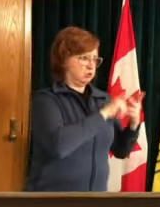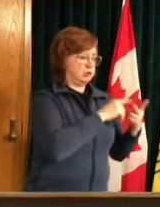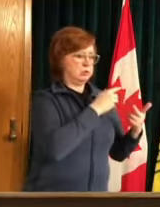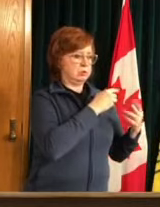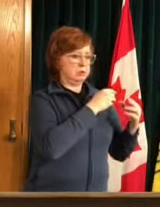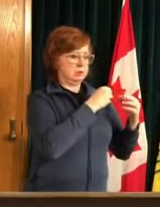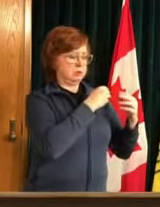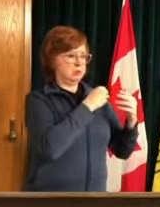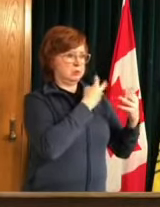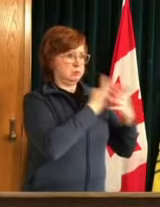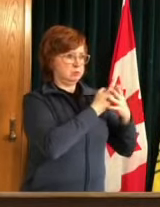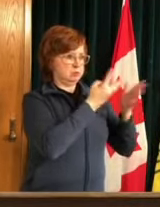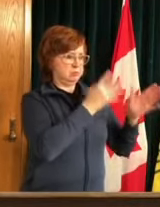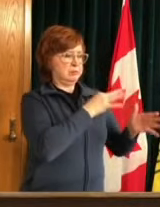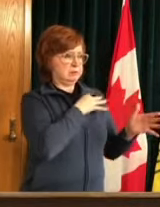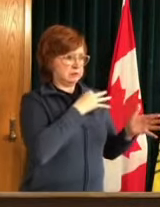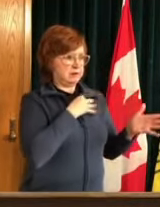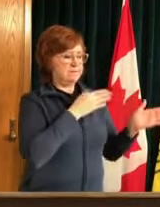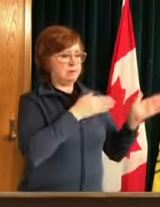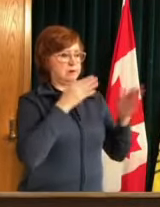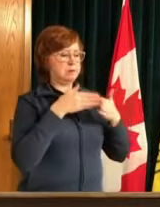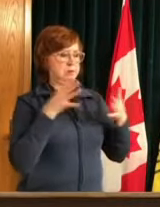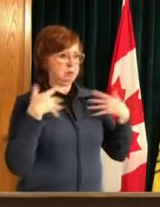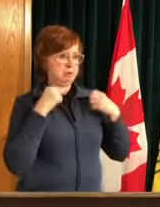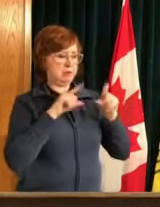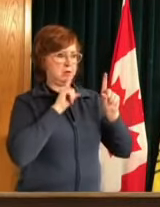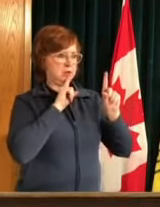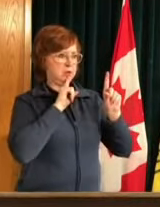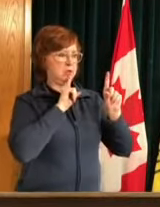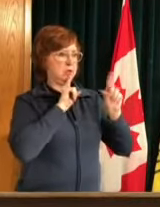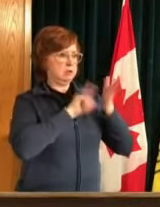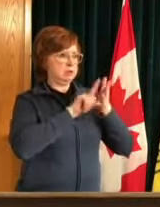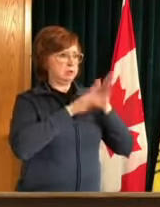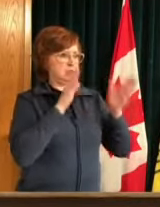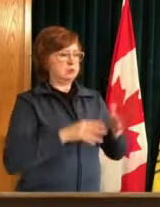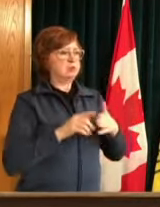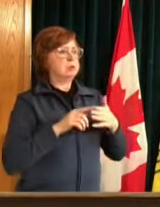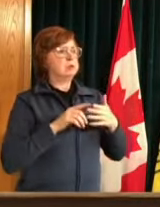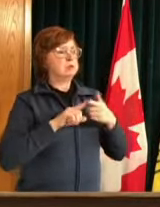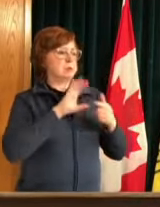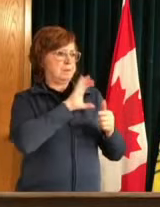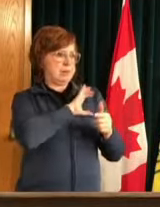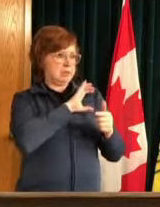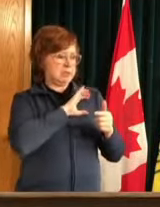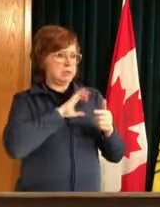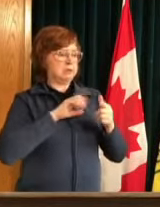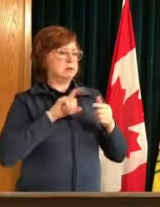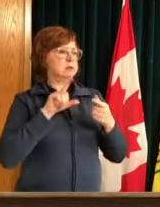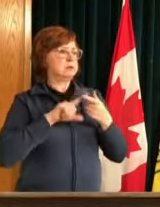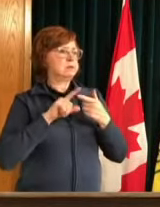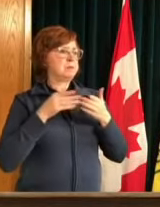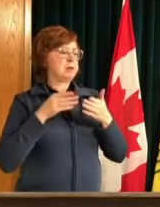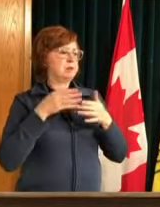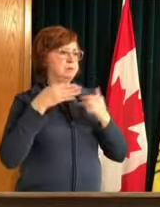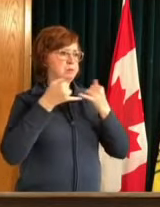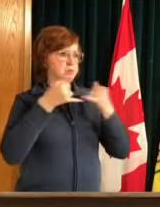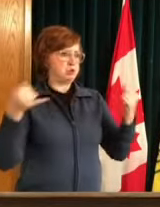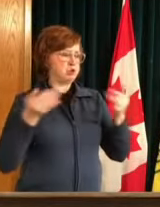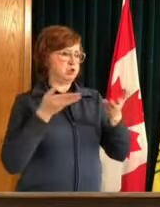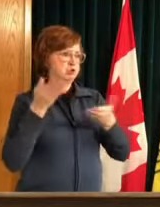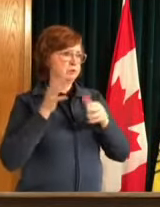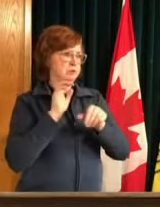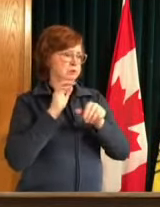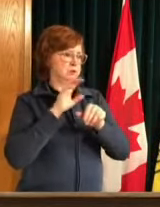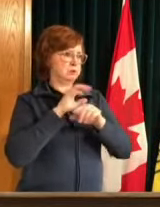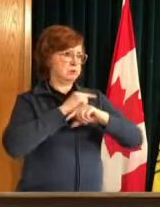we might have public health inspectors our border service agents to uh make an appointment uh get and to uh and to get vaccinated and at